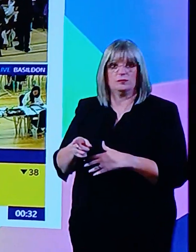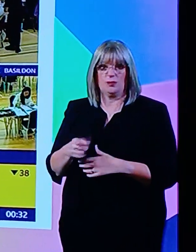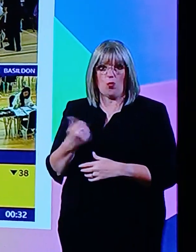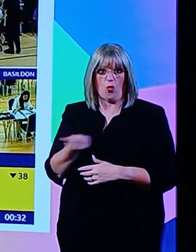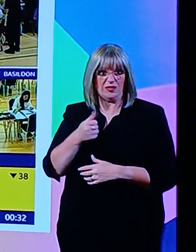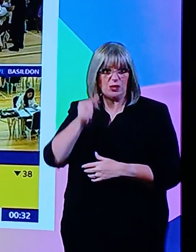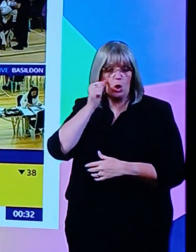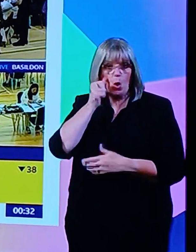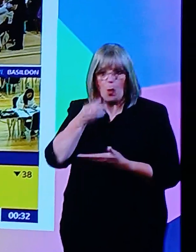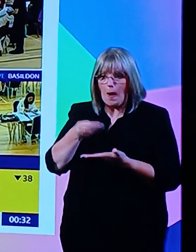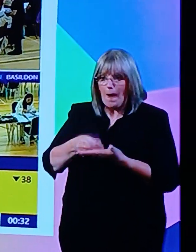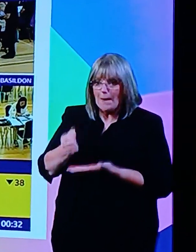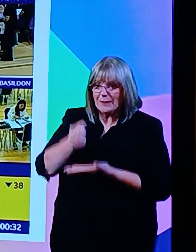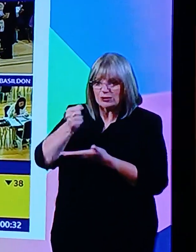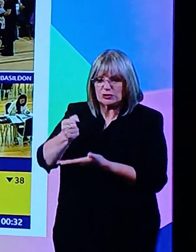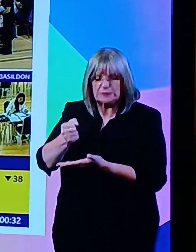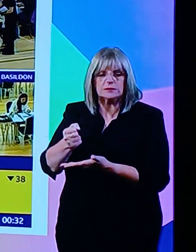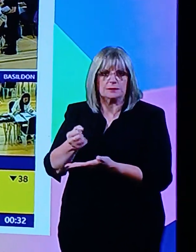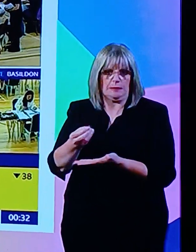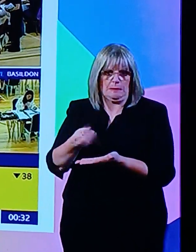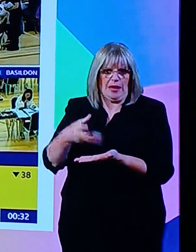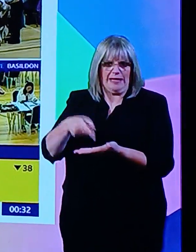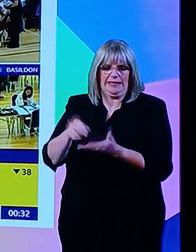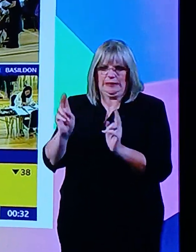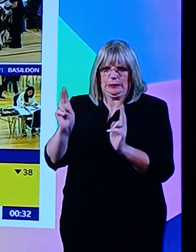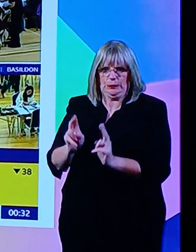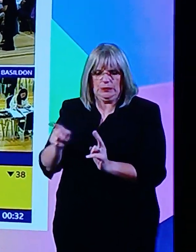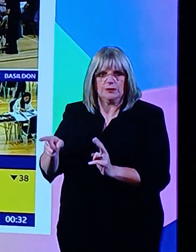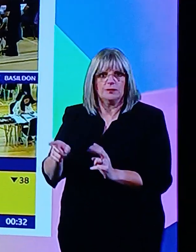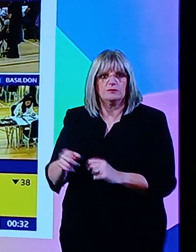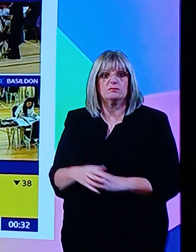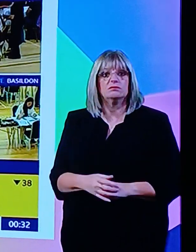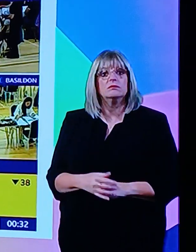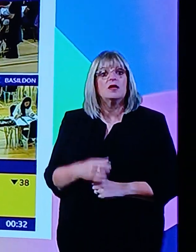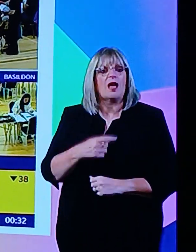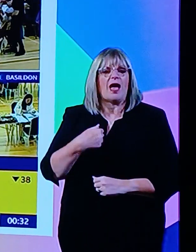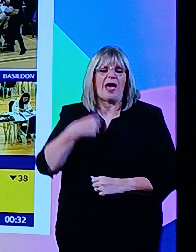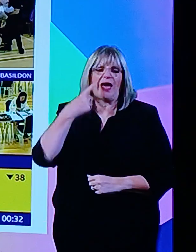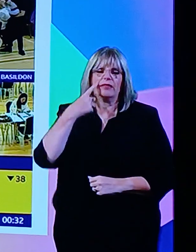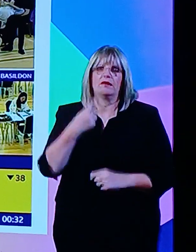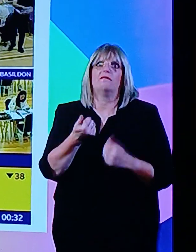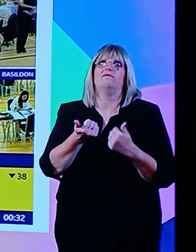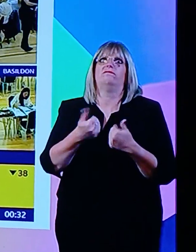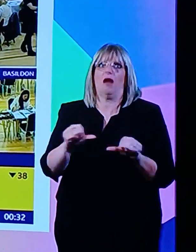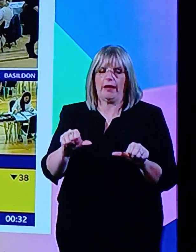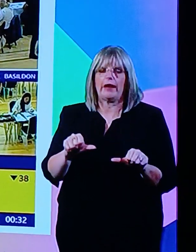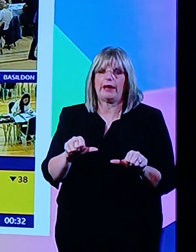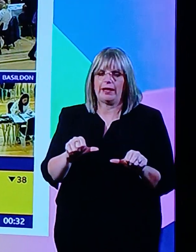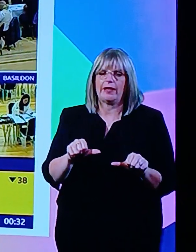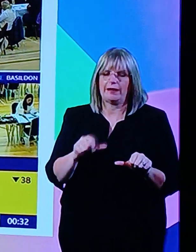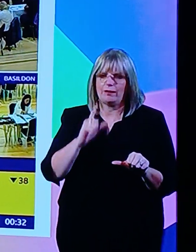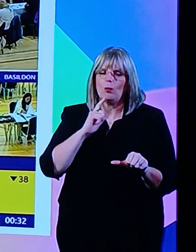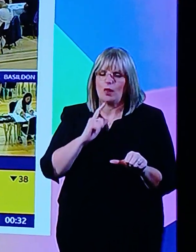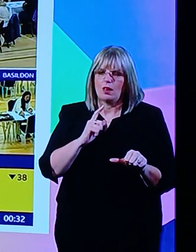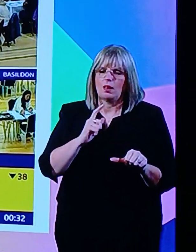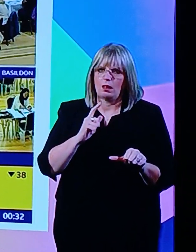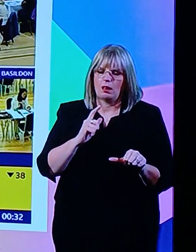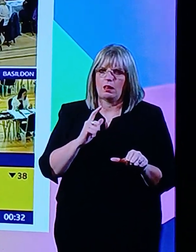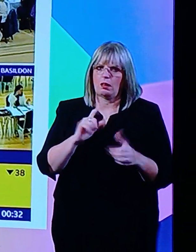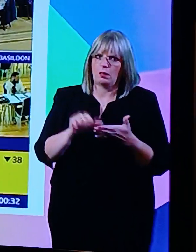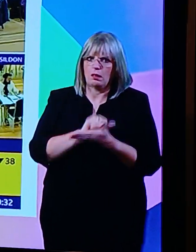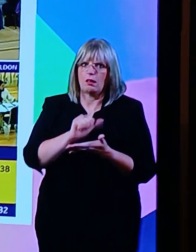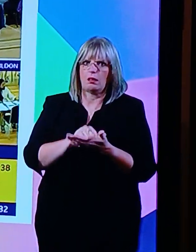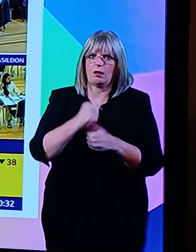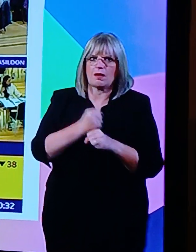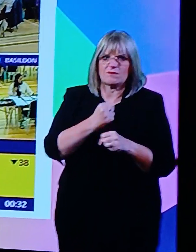Special Sikhi Khan opinion, Mayor of London, Labour Party, UK